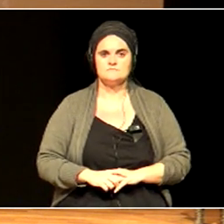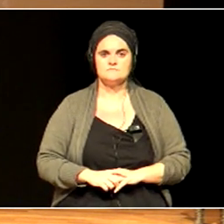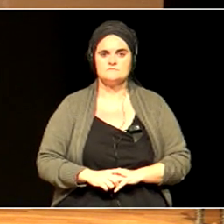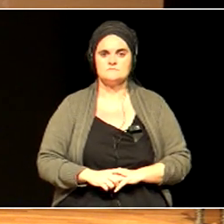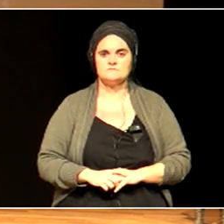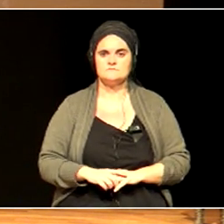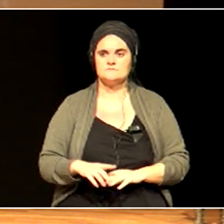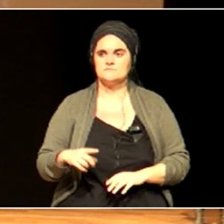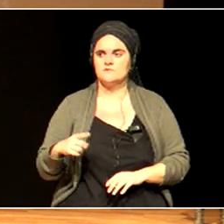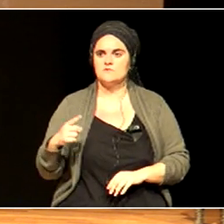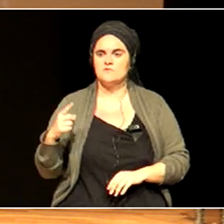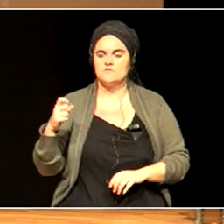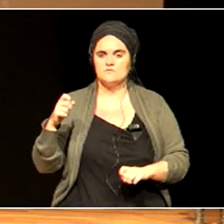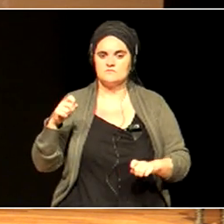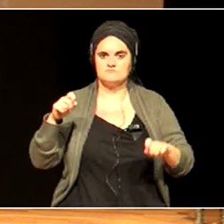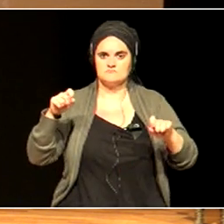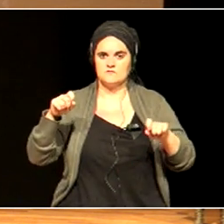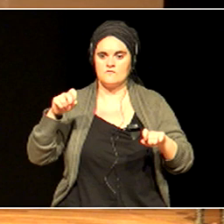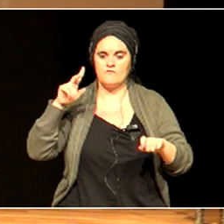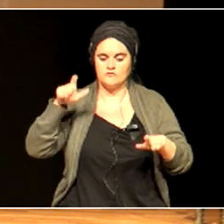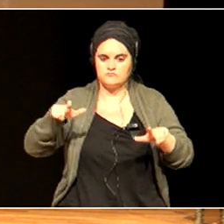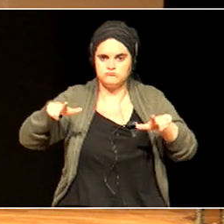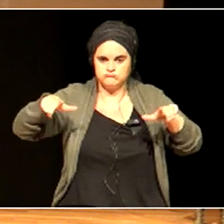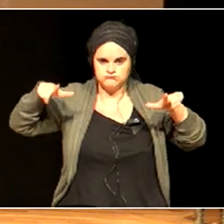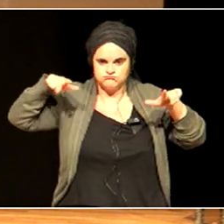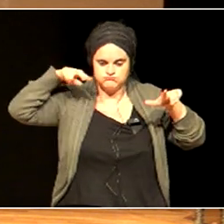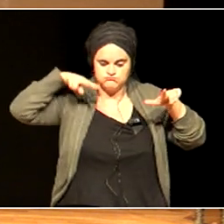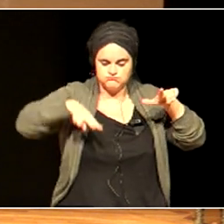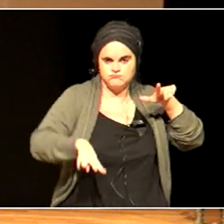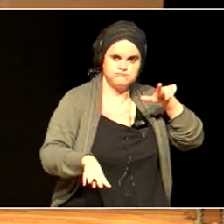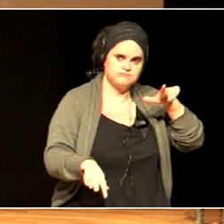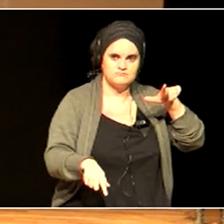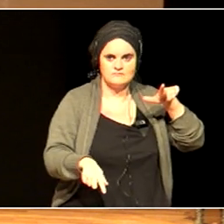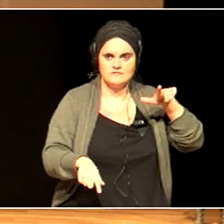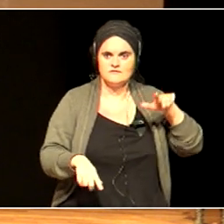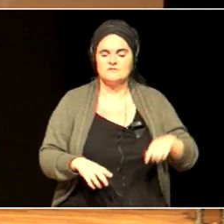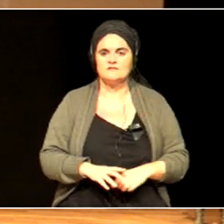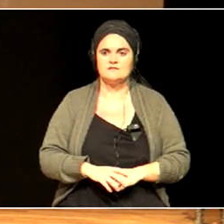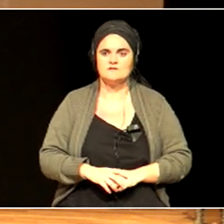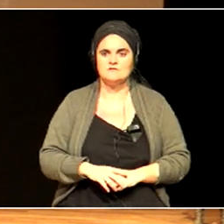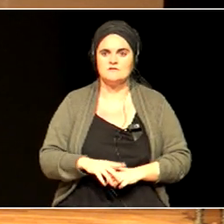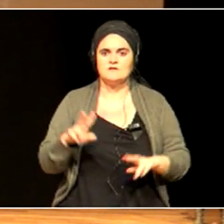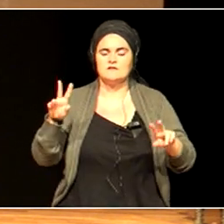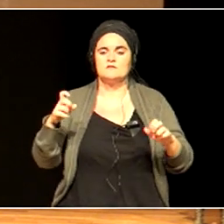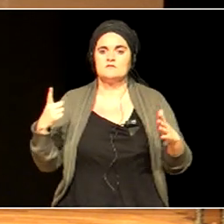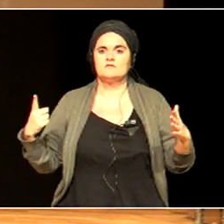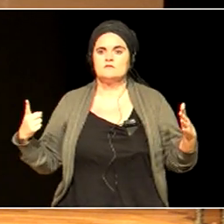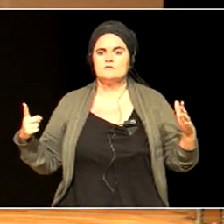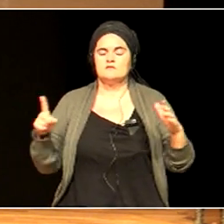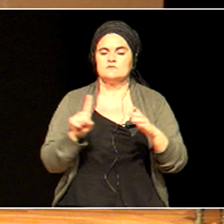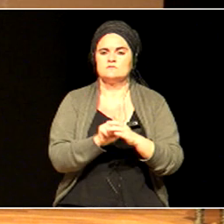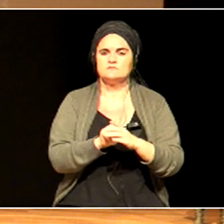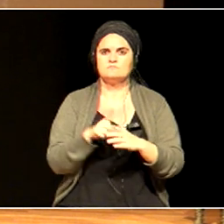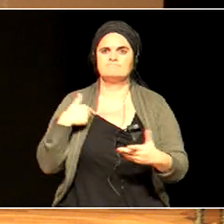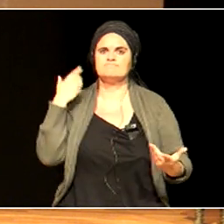the index for inclusion of, well, what would it really mean if you put inclusive values into action in designing